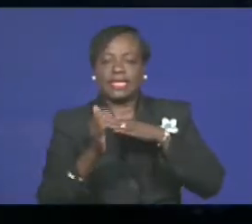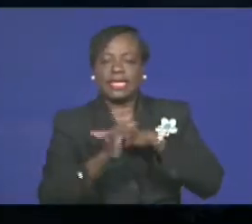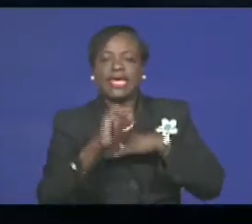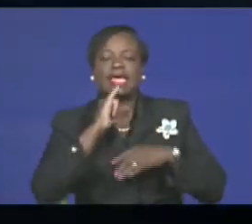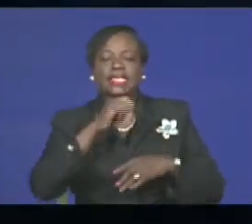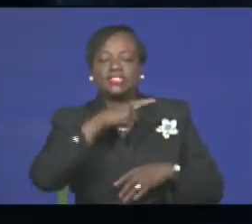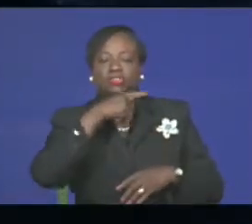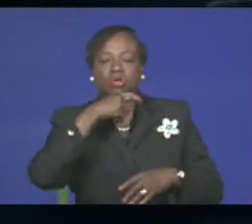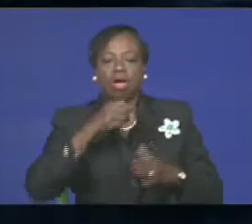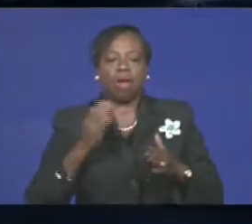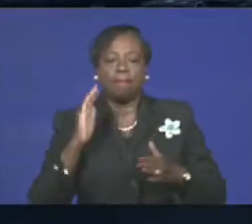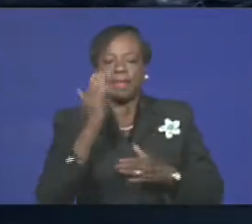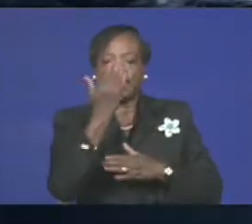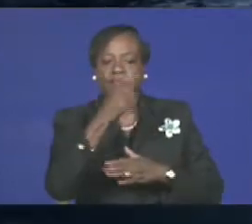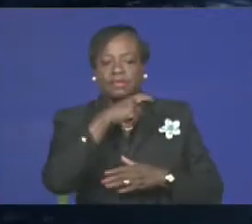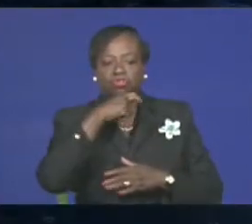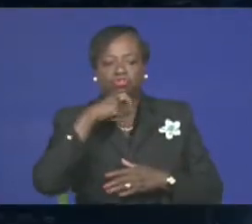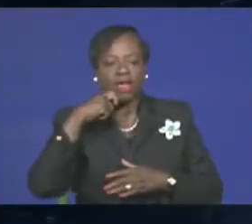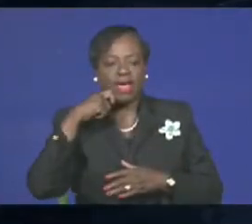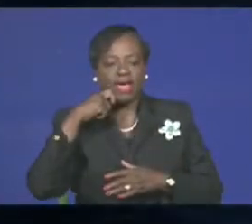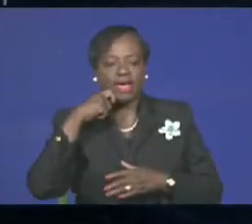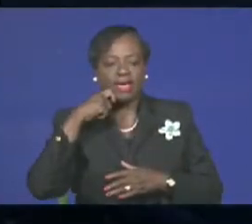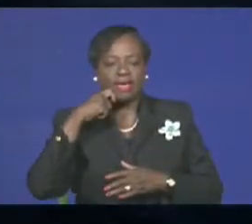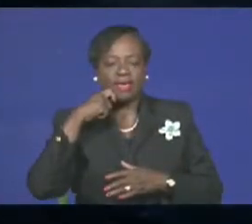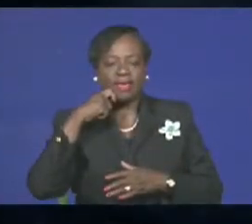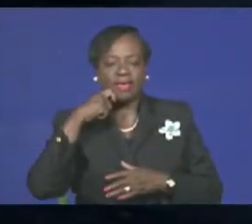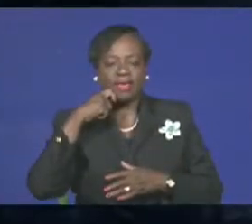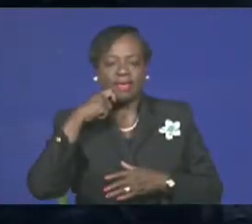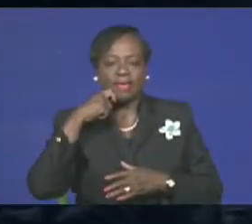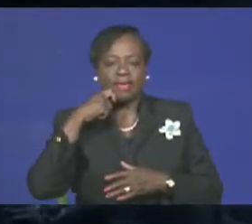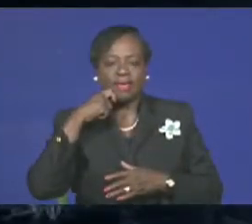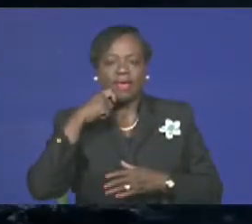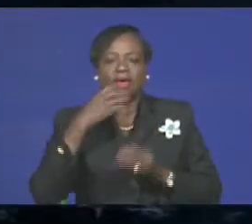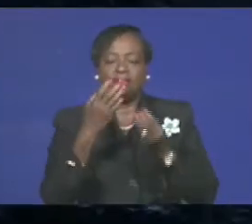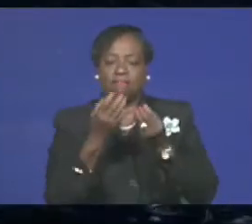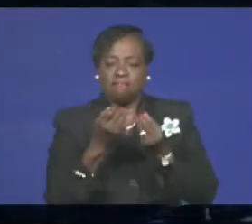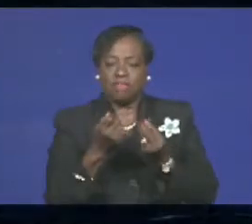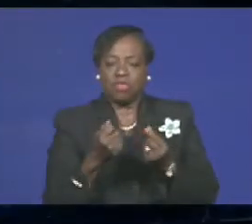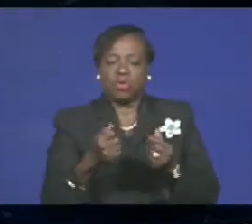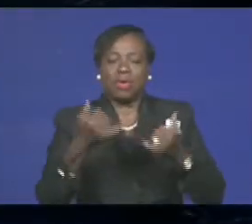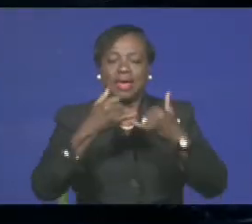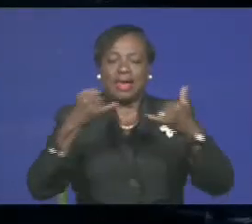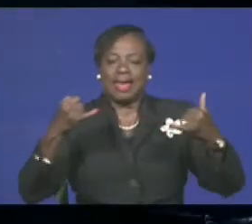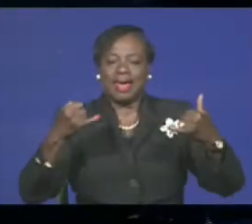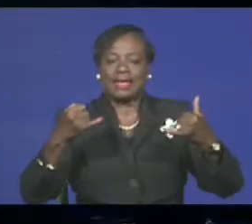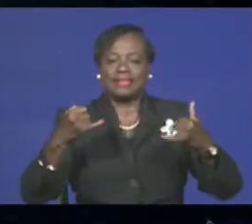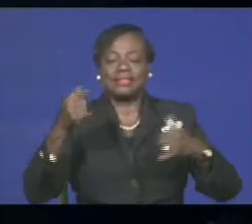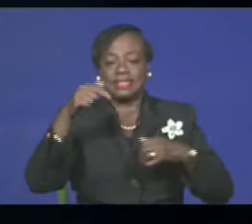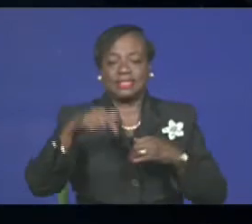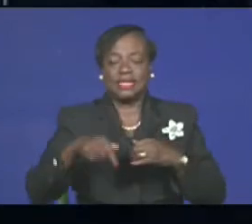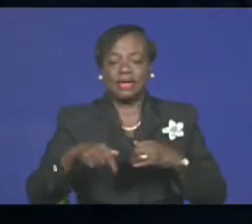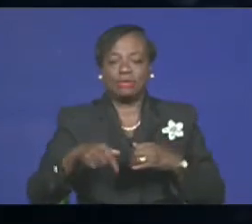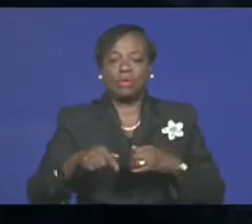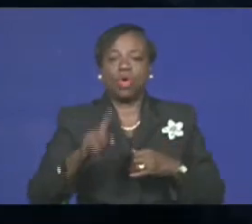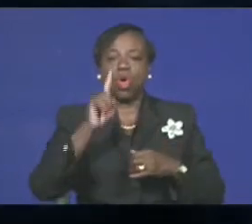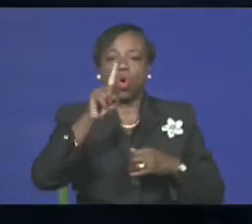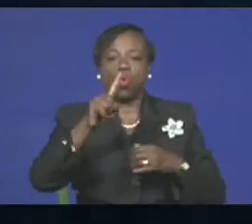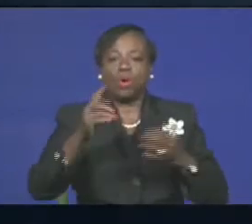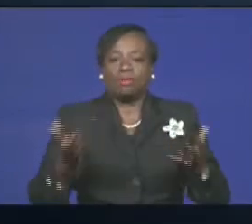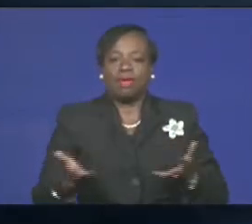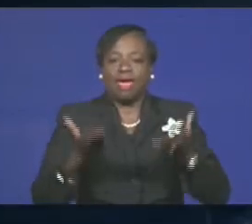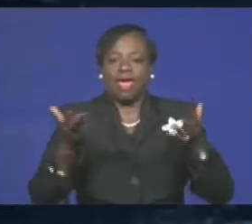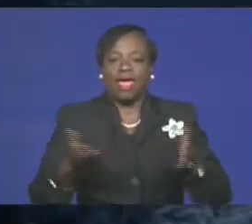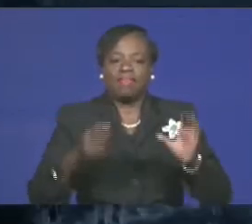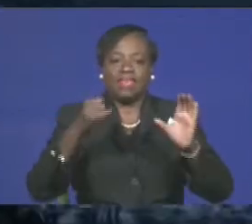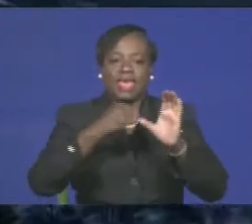dry. There are a few lines that are down. One heavy cable line